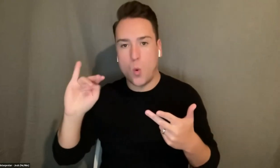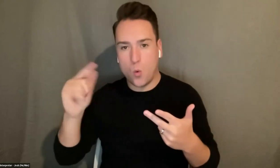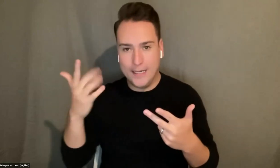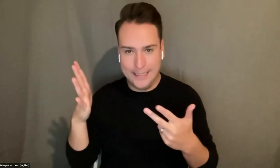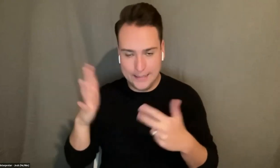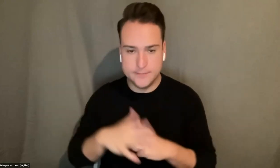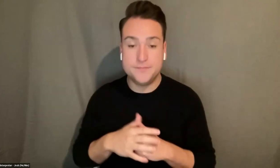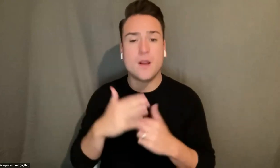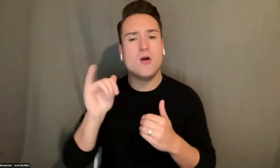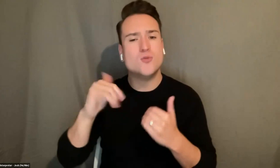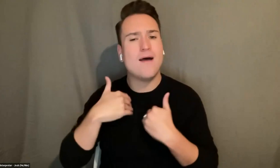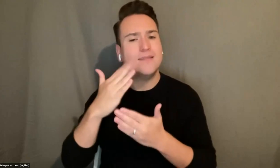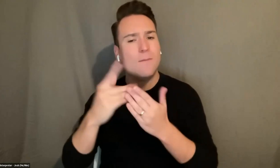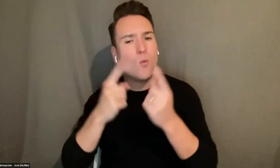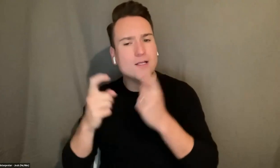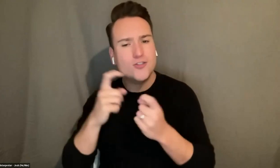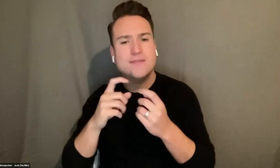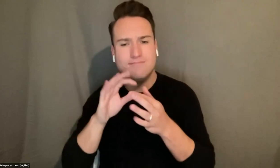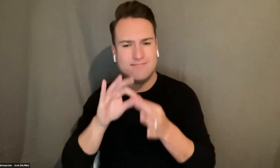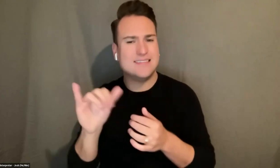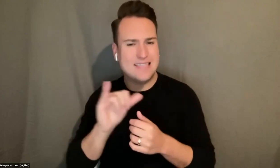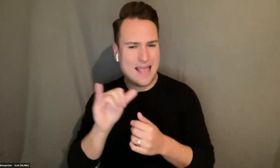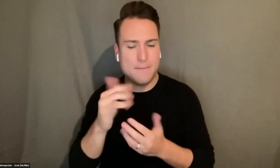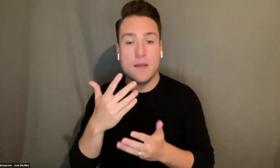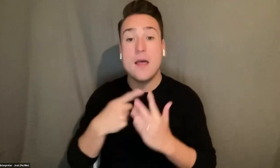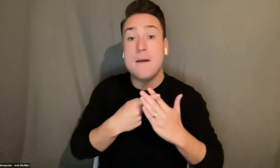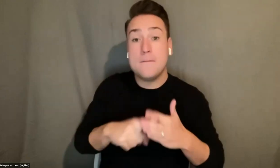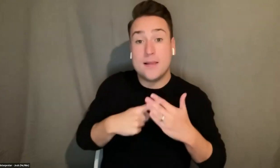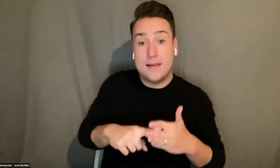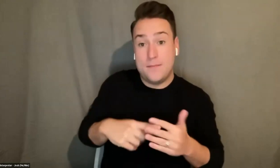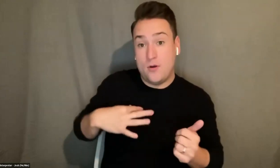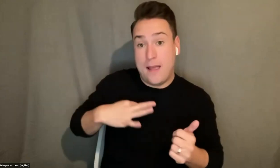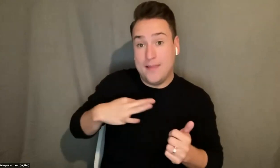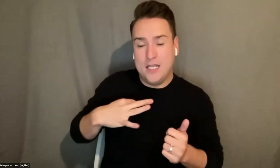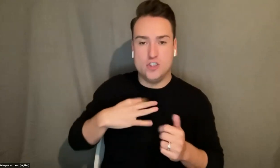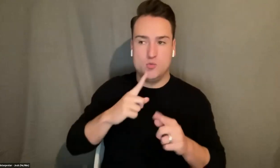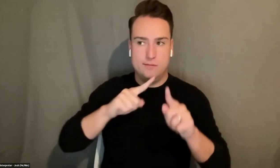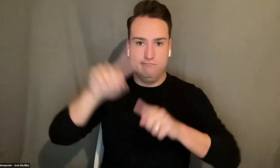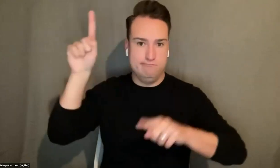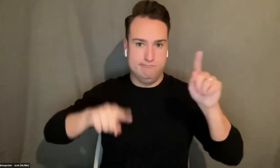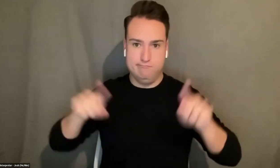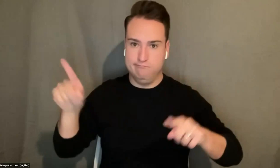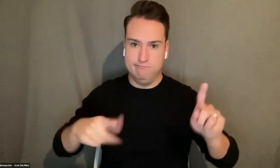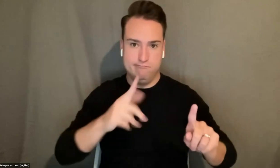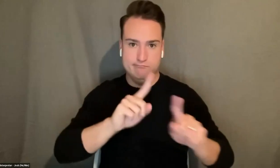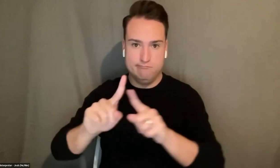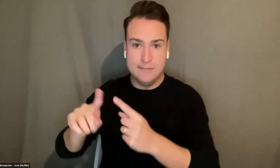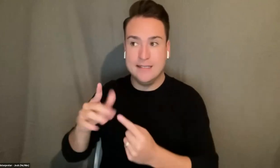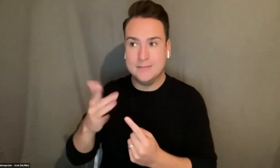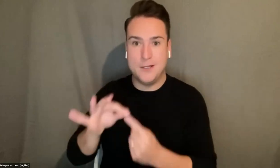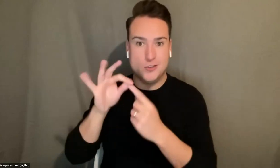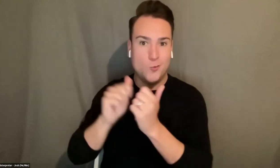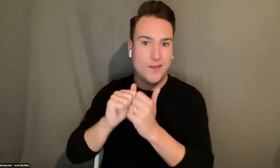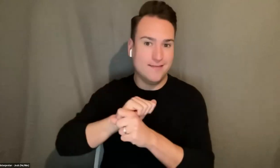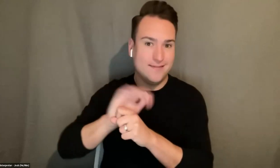sort of around that same one preliminary applications vary pretty wildly including in the pandemic I